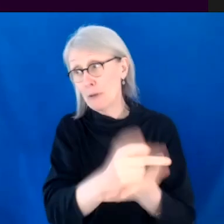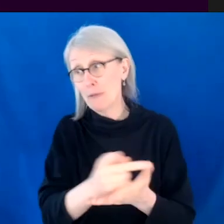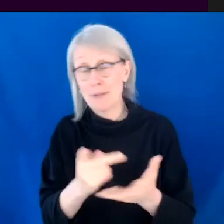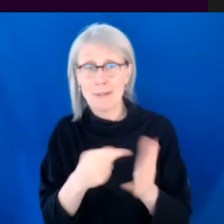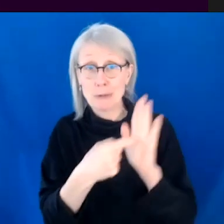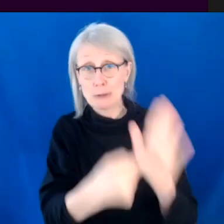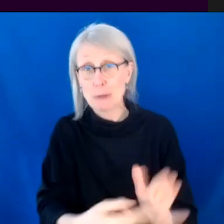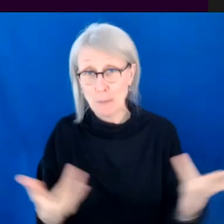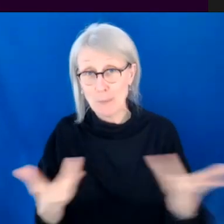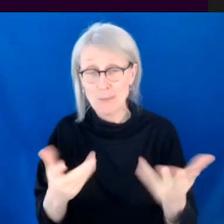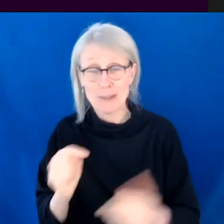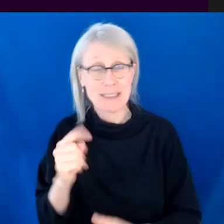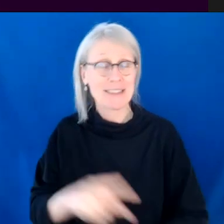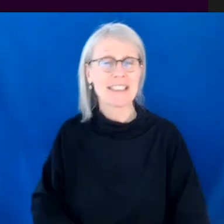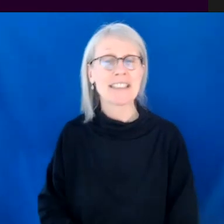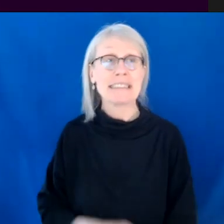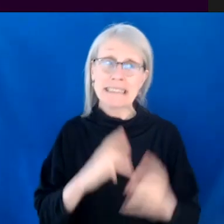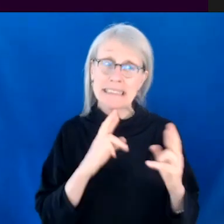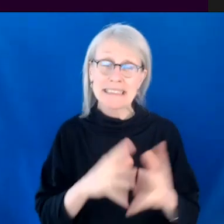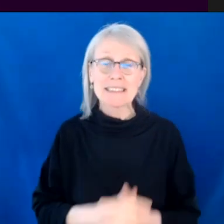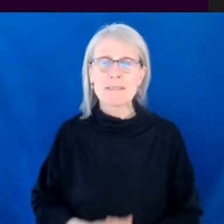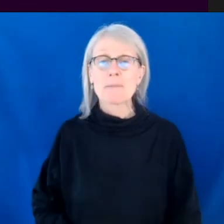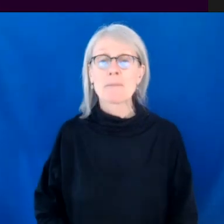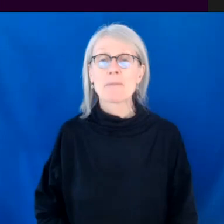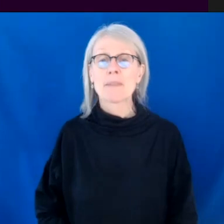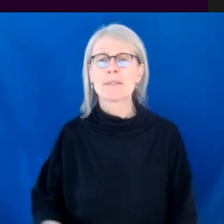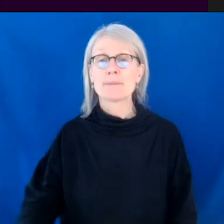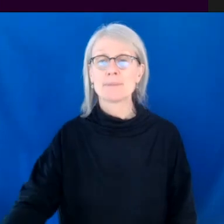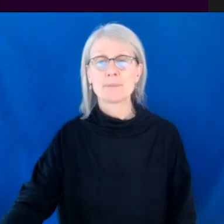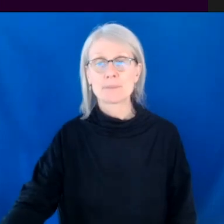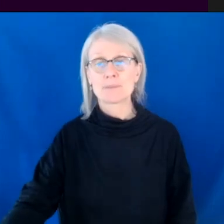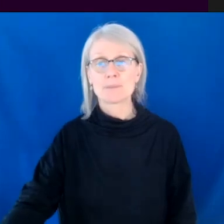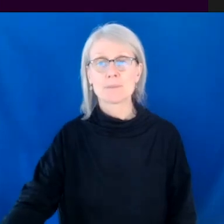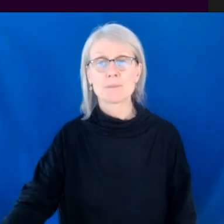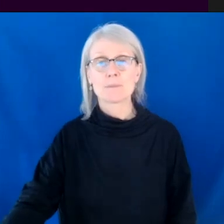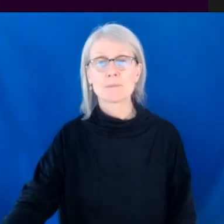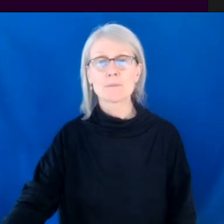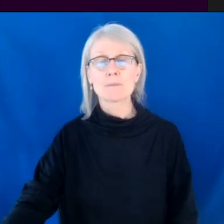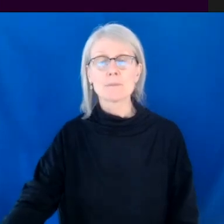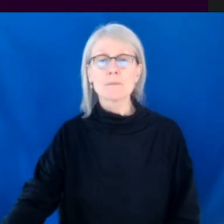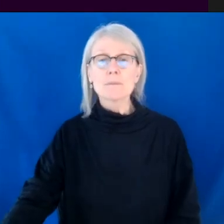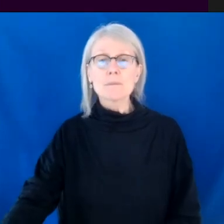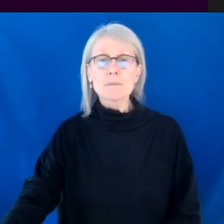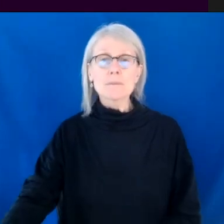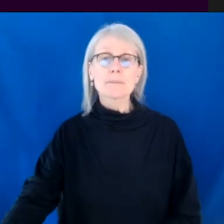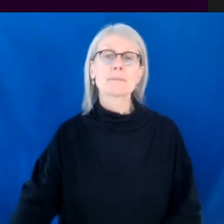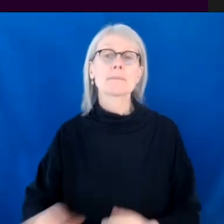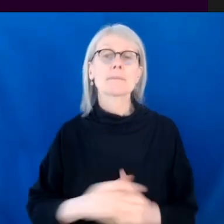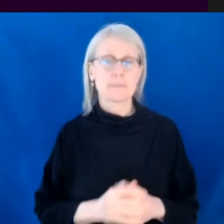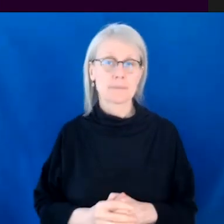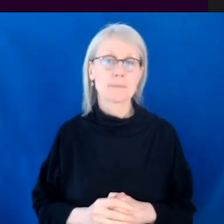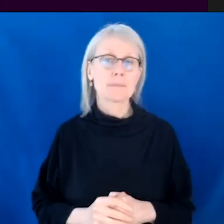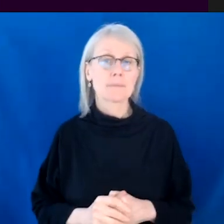Fingers crossed. Um, out of all the characters that you've written or produced, who would you want to be